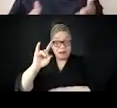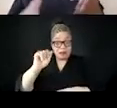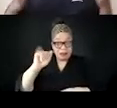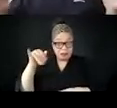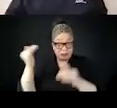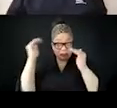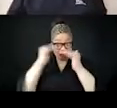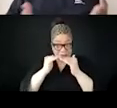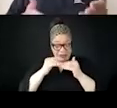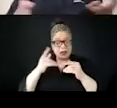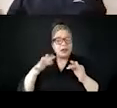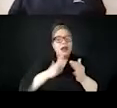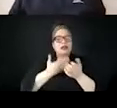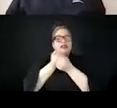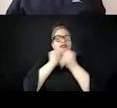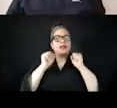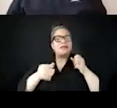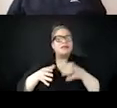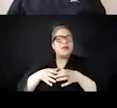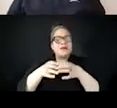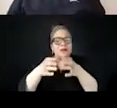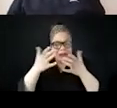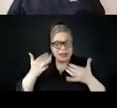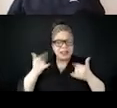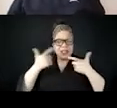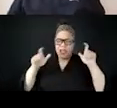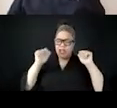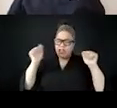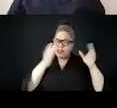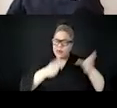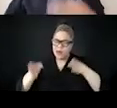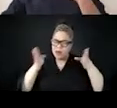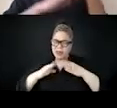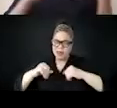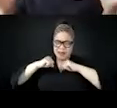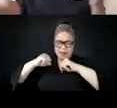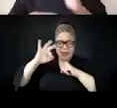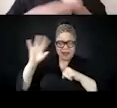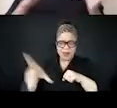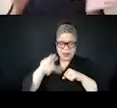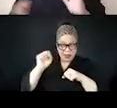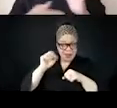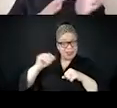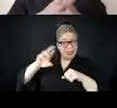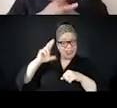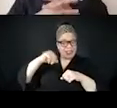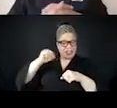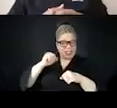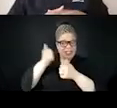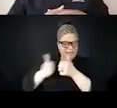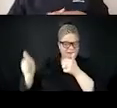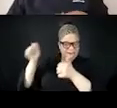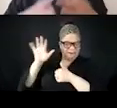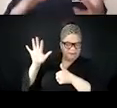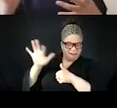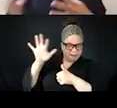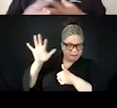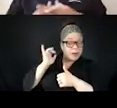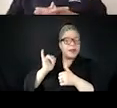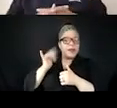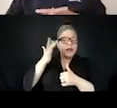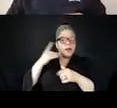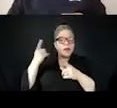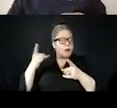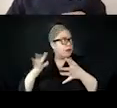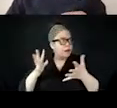And so that's why they're attacked and undermined, um, so often. And then also all of this is like swirling, colliding with each other